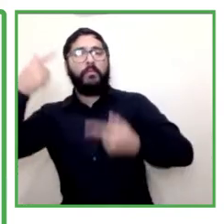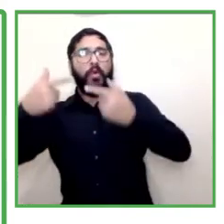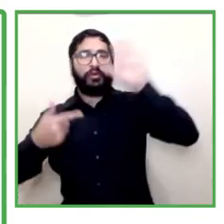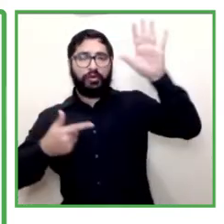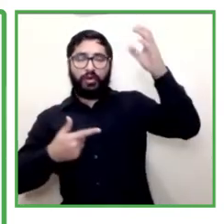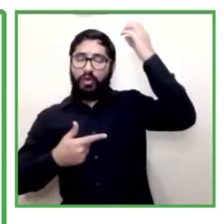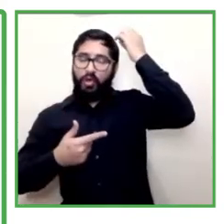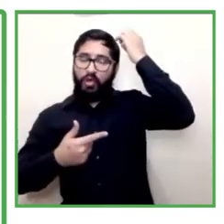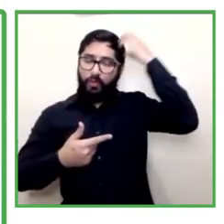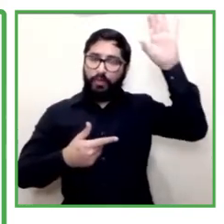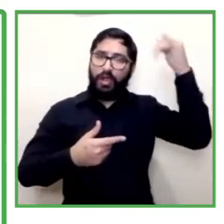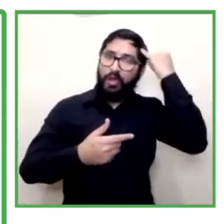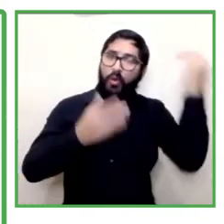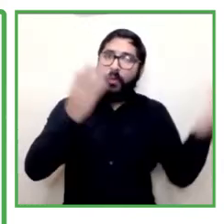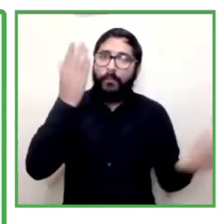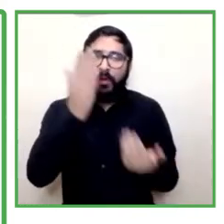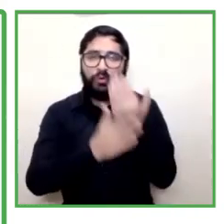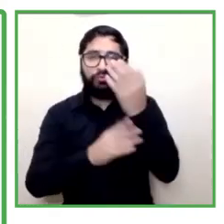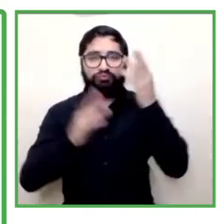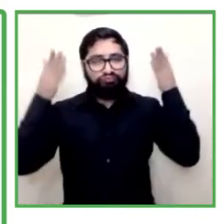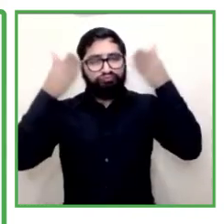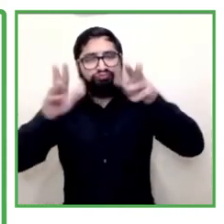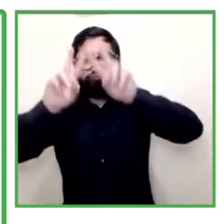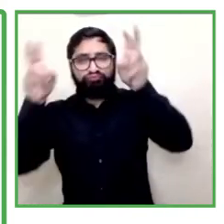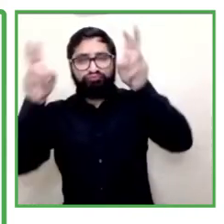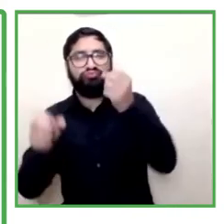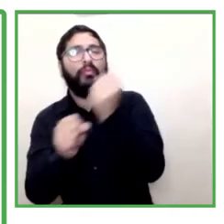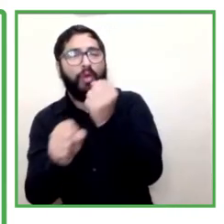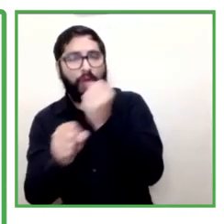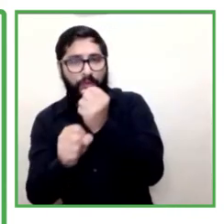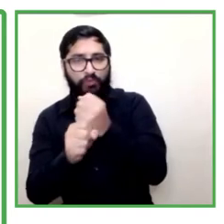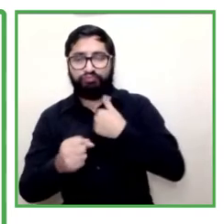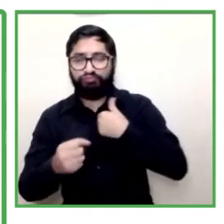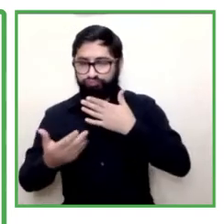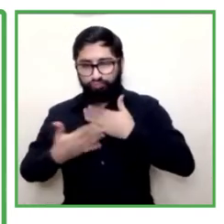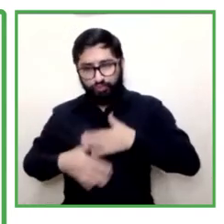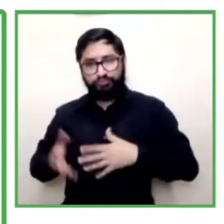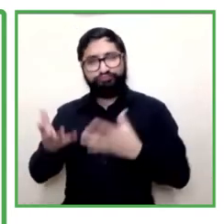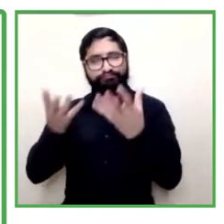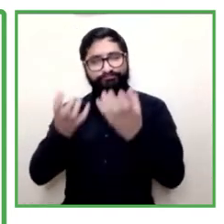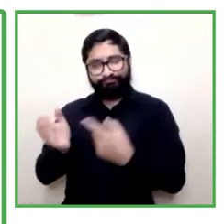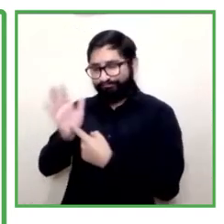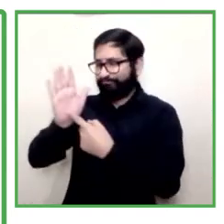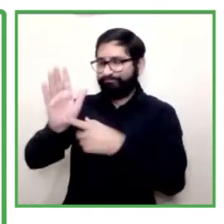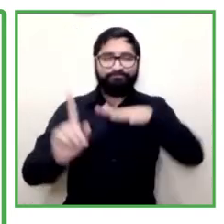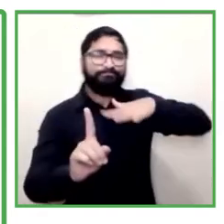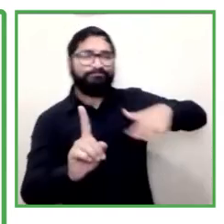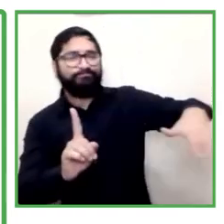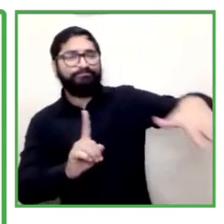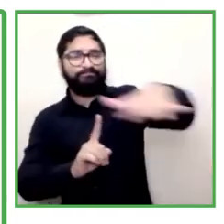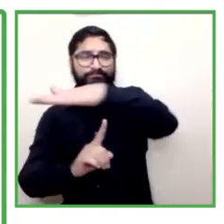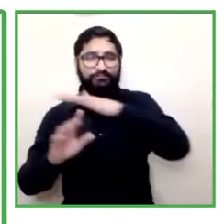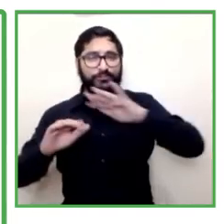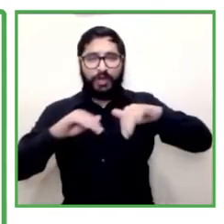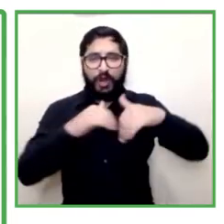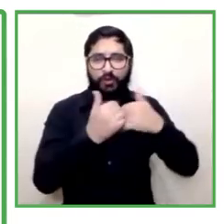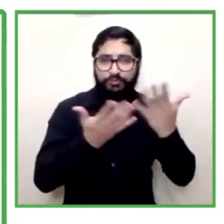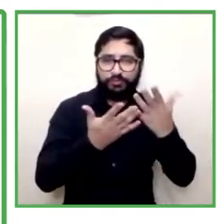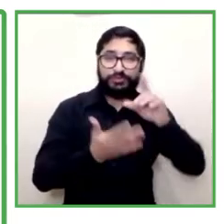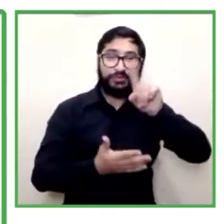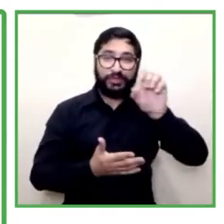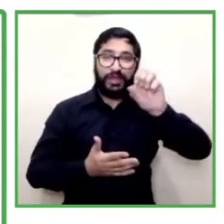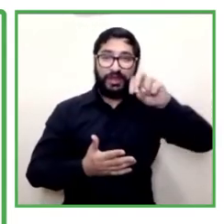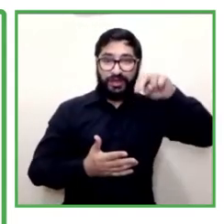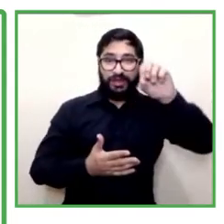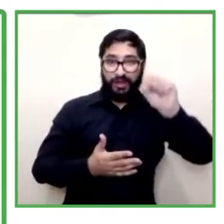would like to present